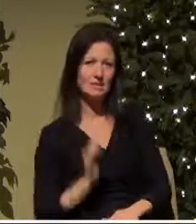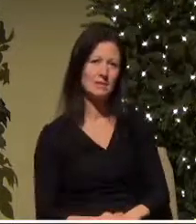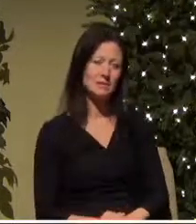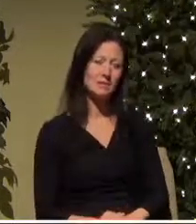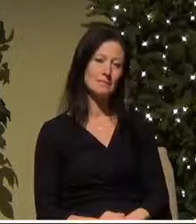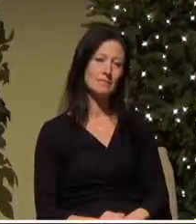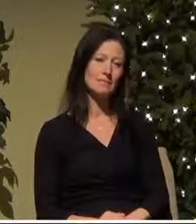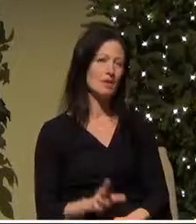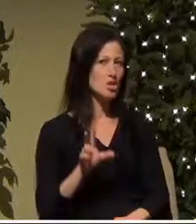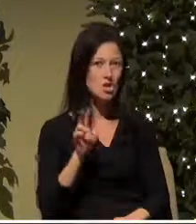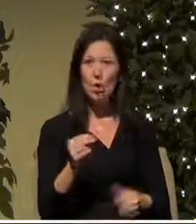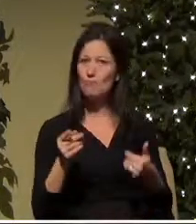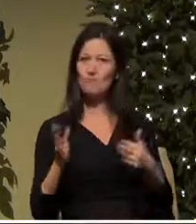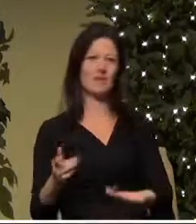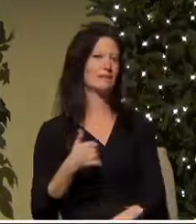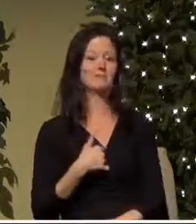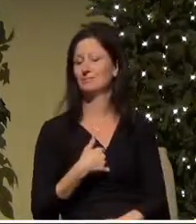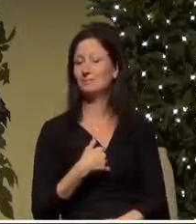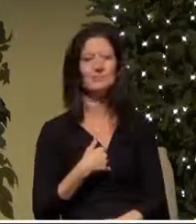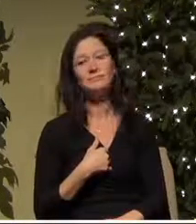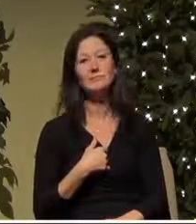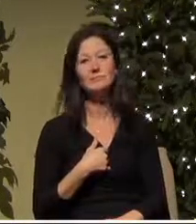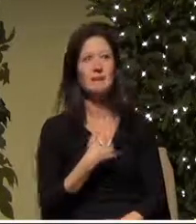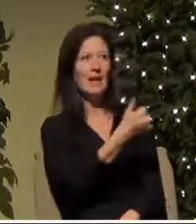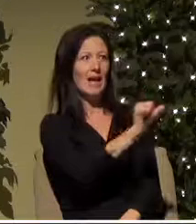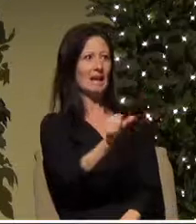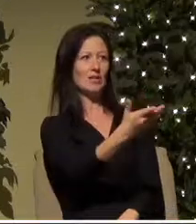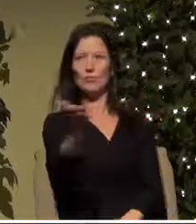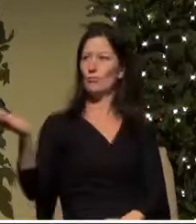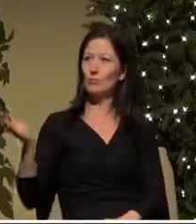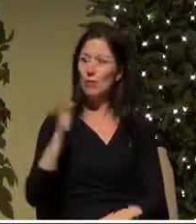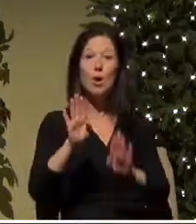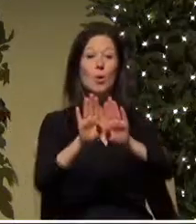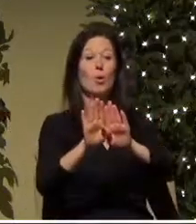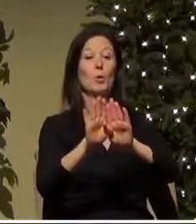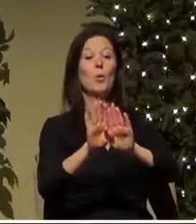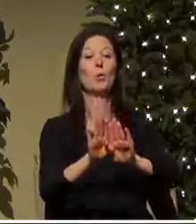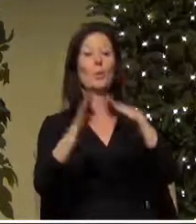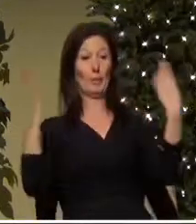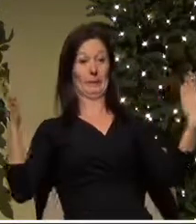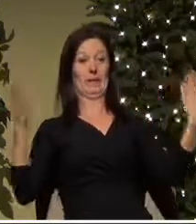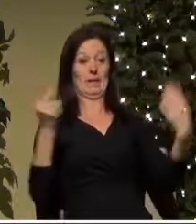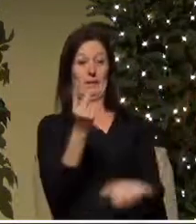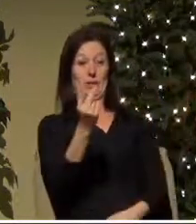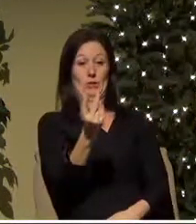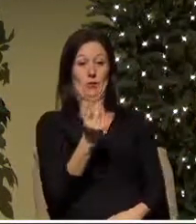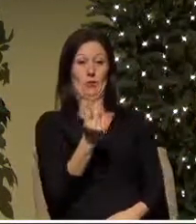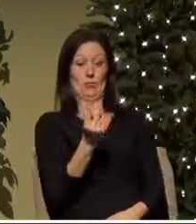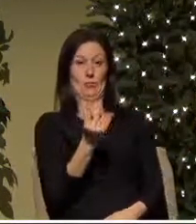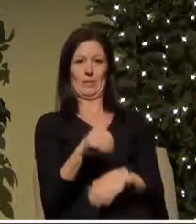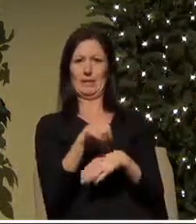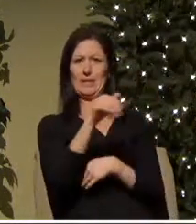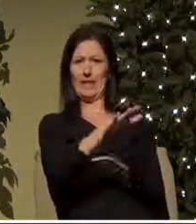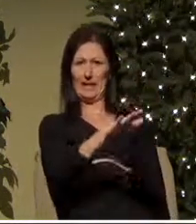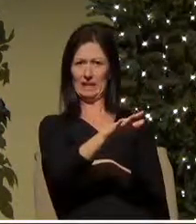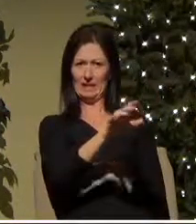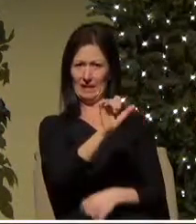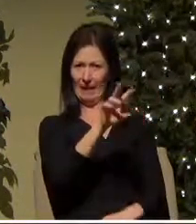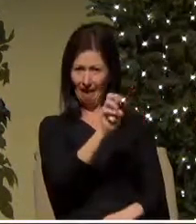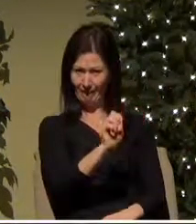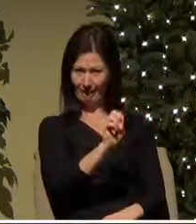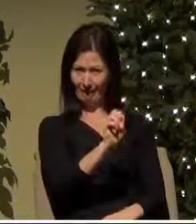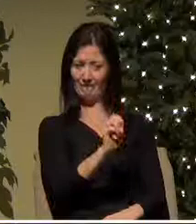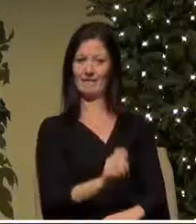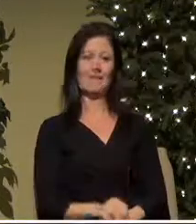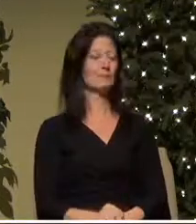there is no way that any of us opening our doors looking to Mary and Joseph are going to send them to a